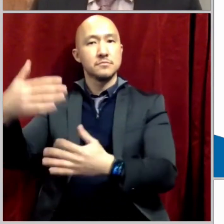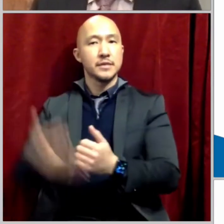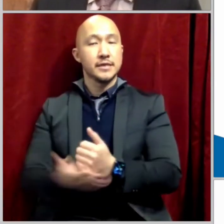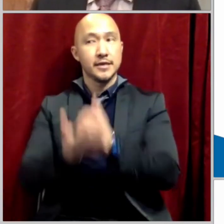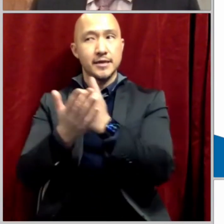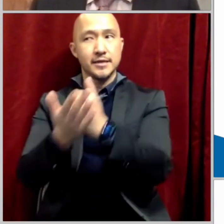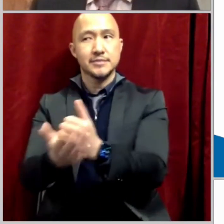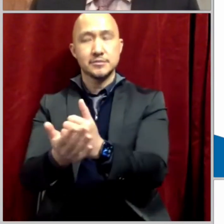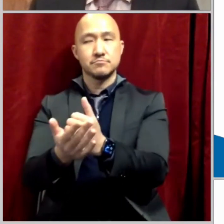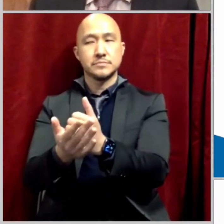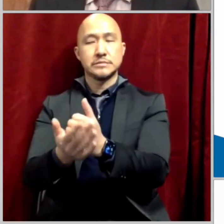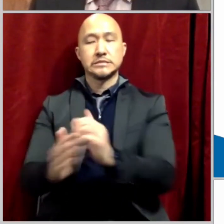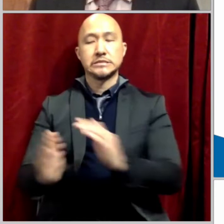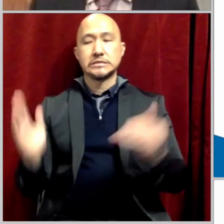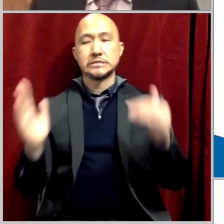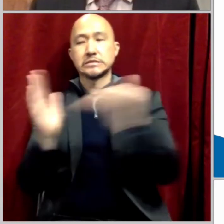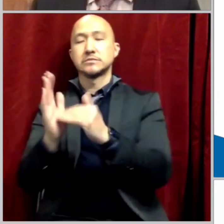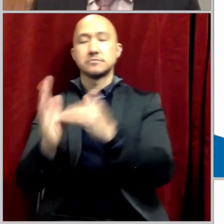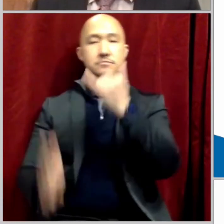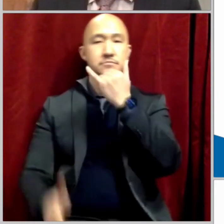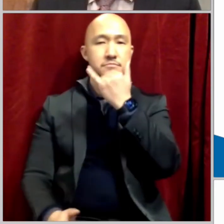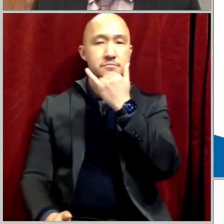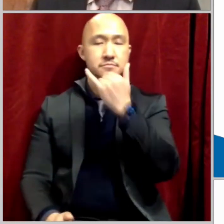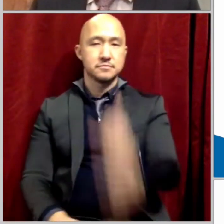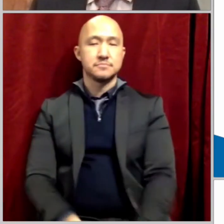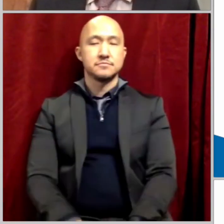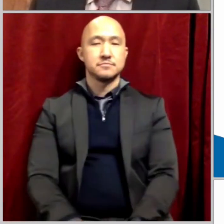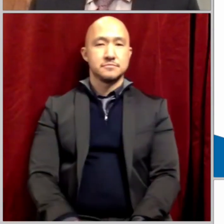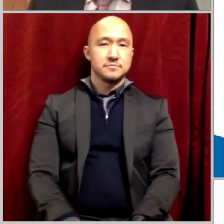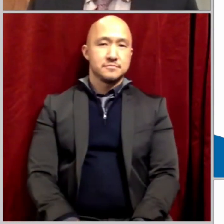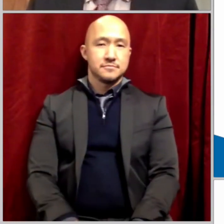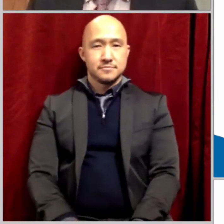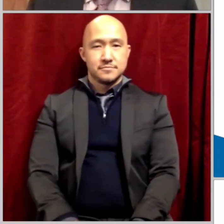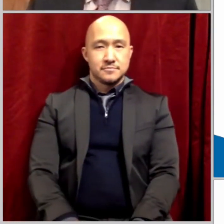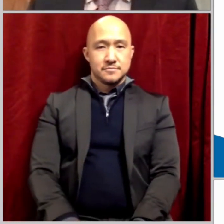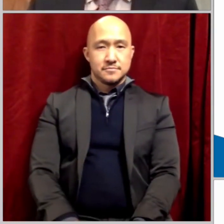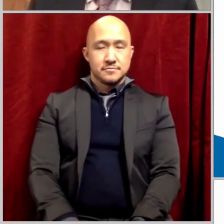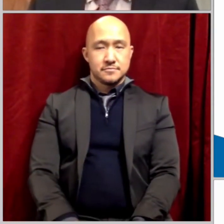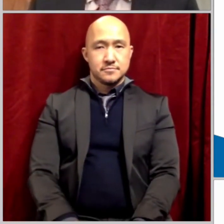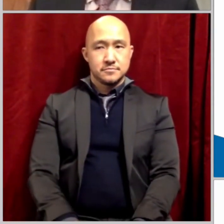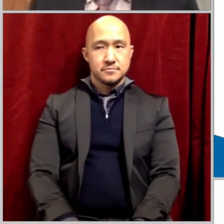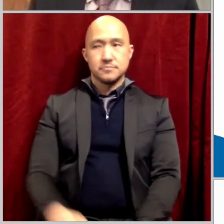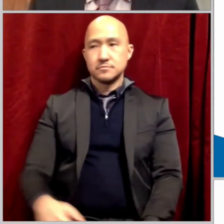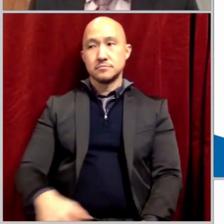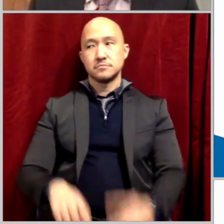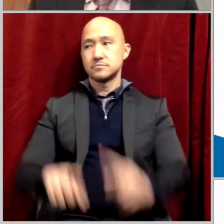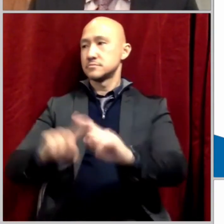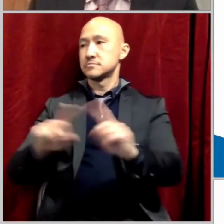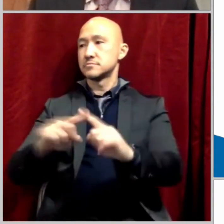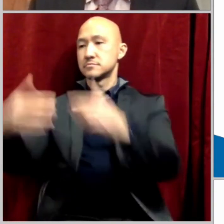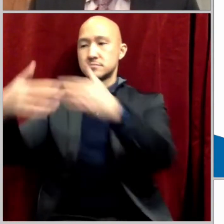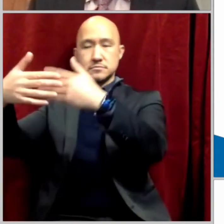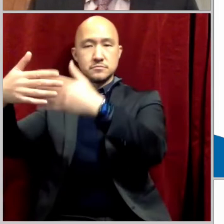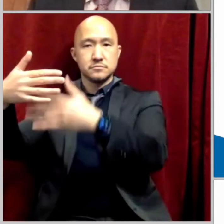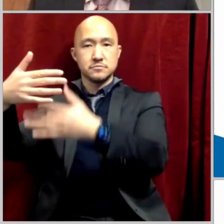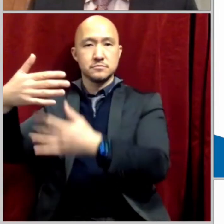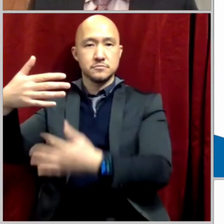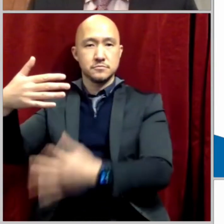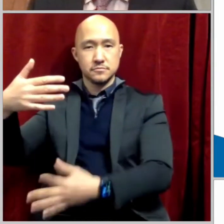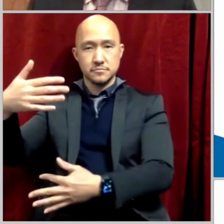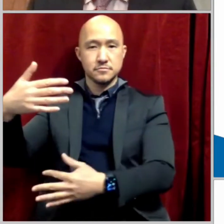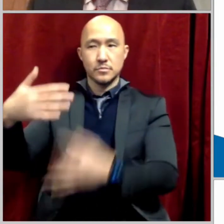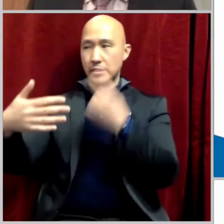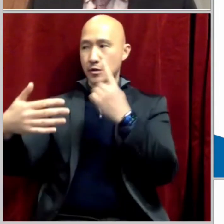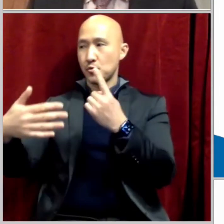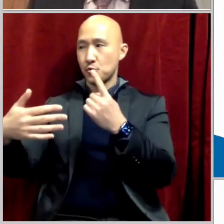vital pause points. One before anesthesia is given, one before the incision is done, and one before leaving the operation.